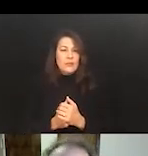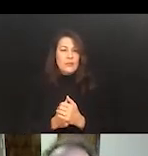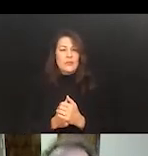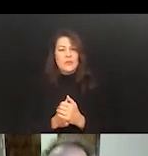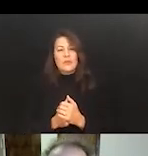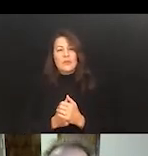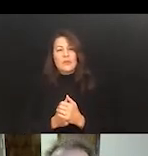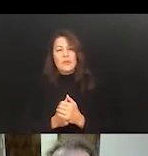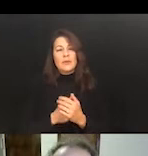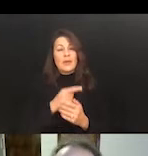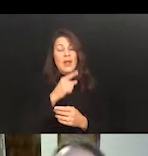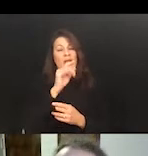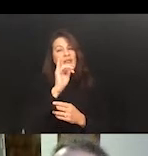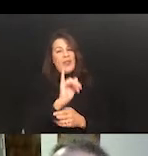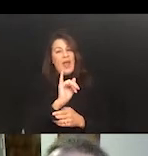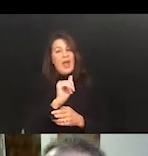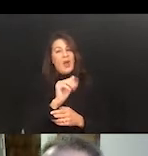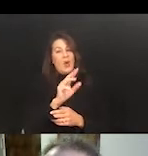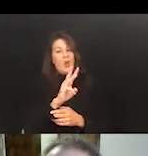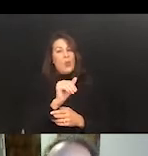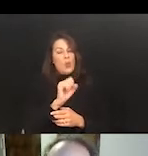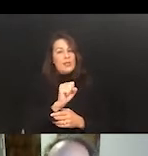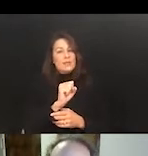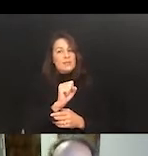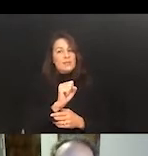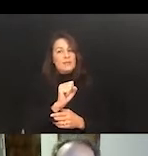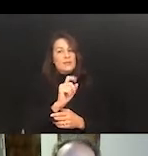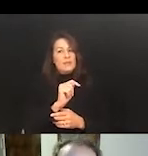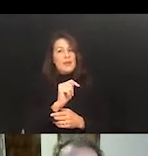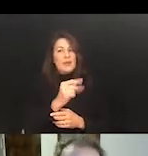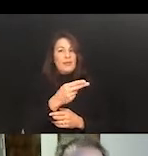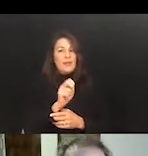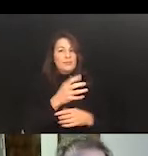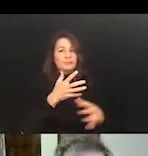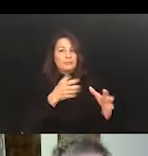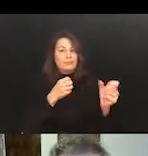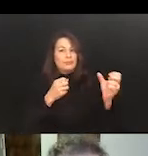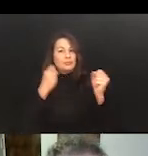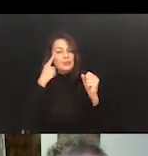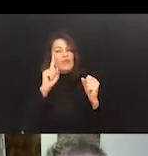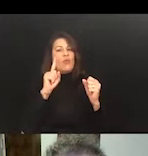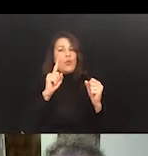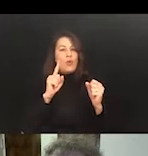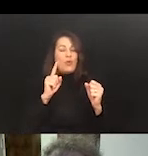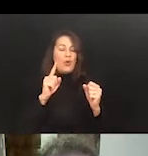it's been an accelerant. And it's been an accelerant for C-level executives,